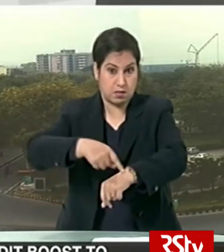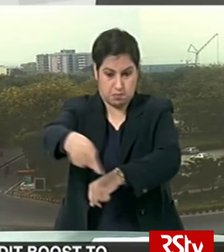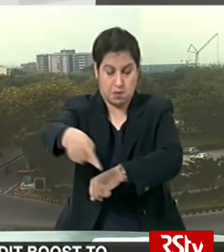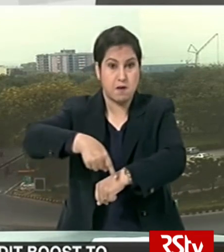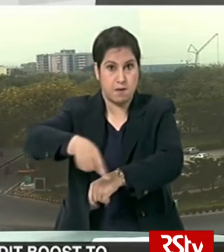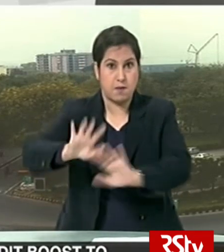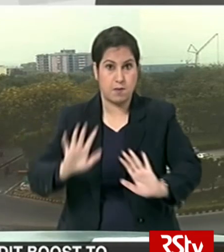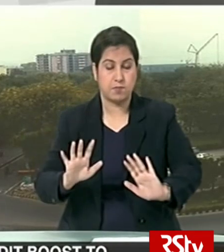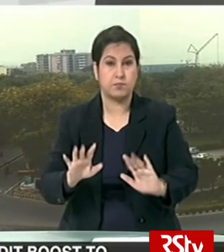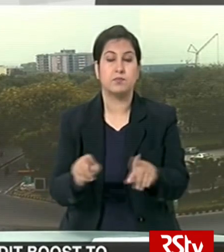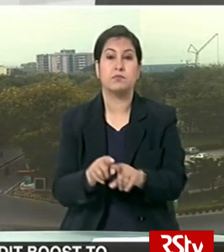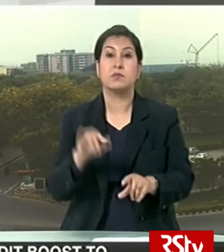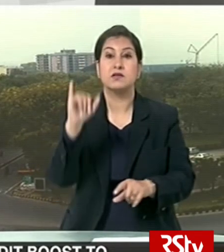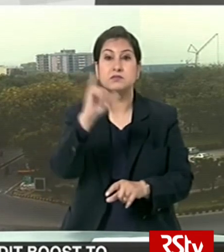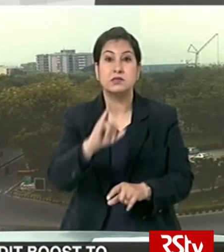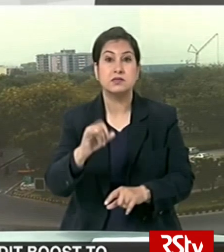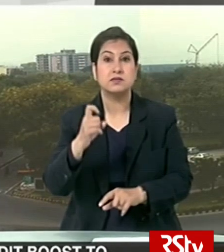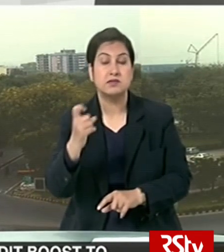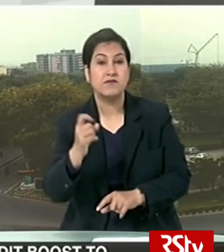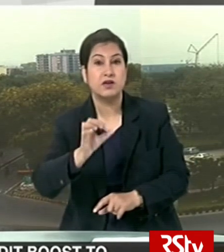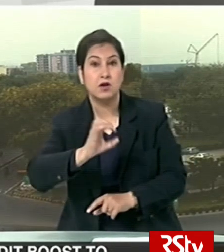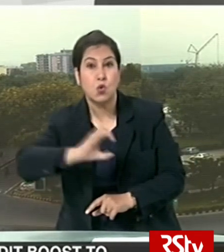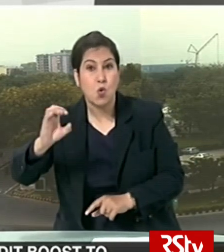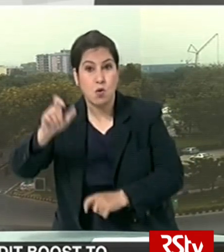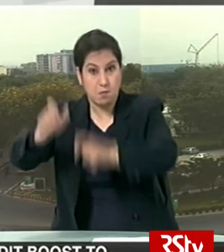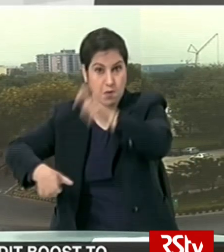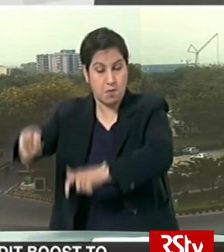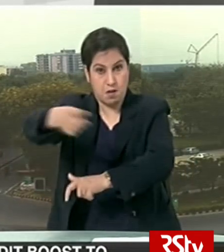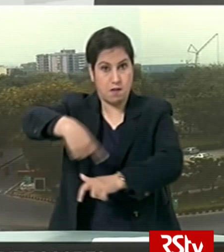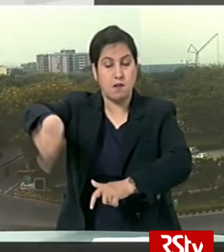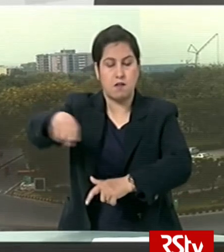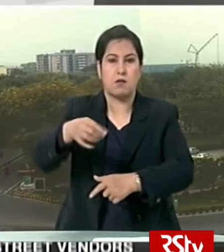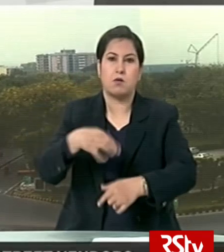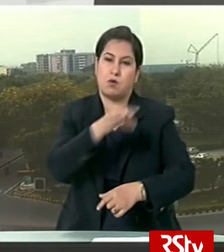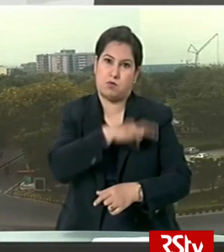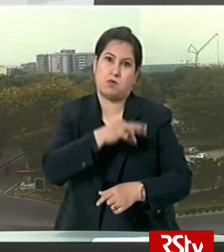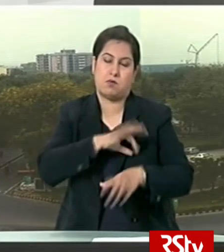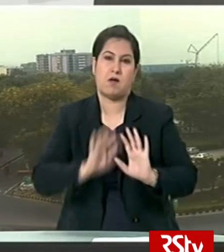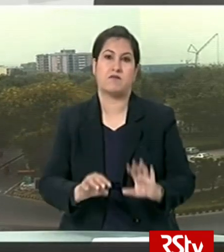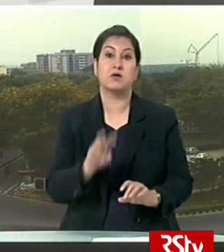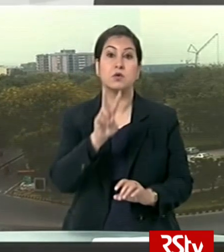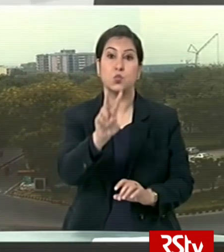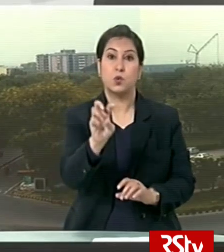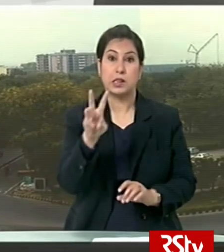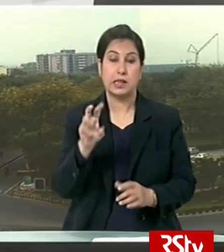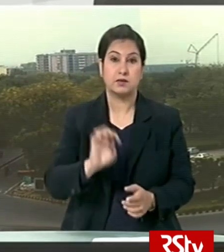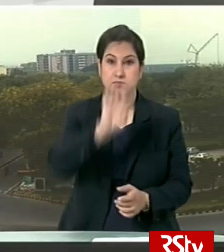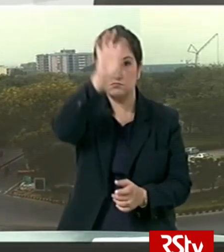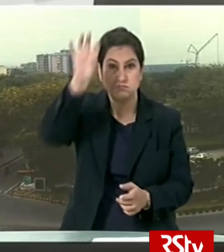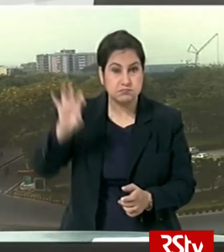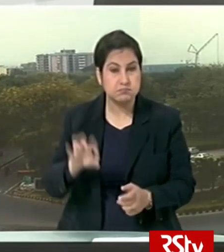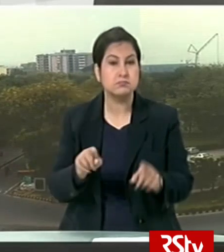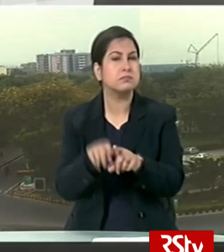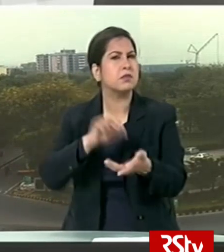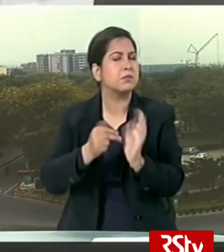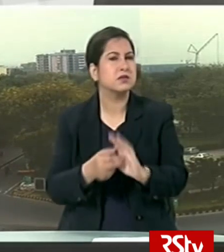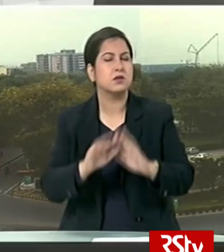months 67 crore beneficiaries in 23 states which means